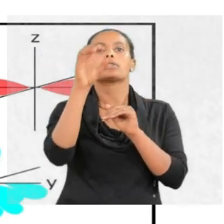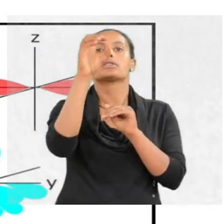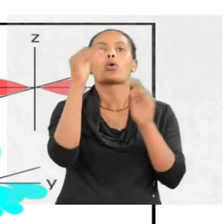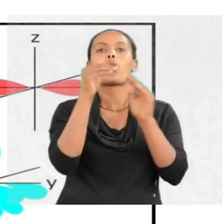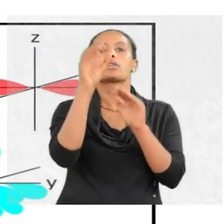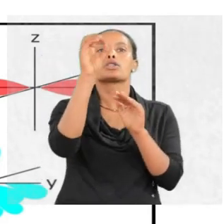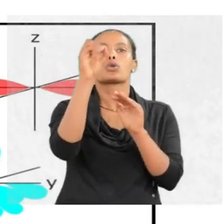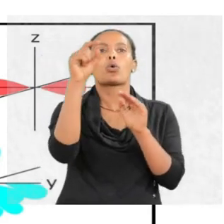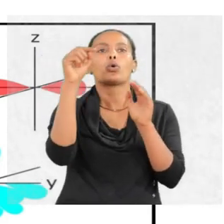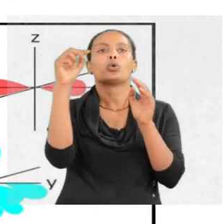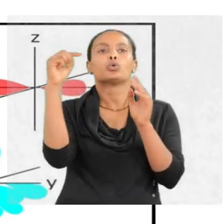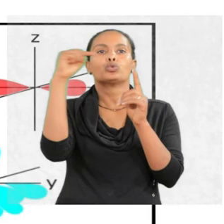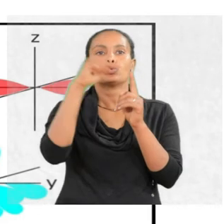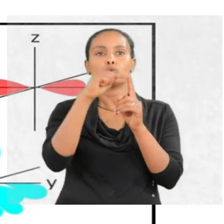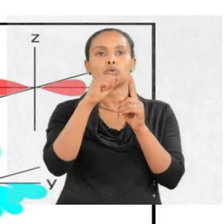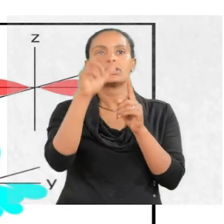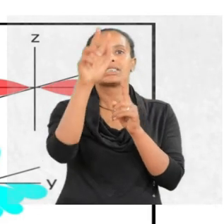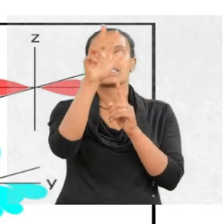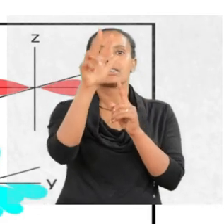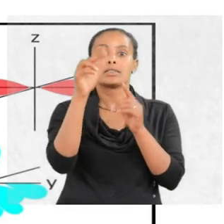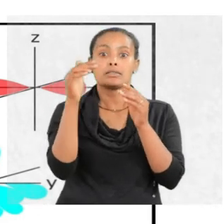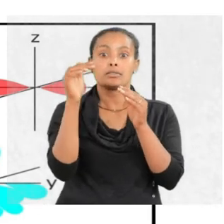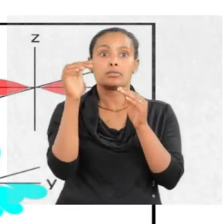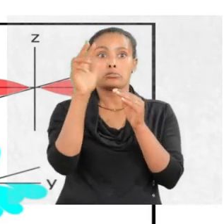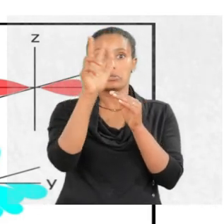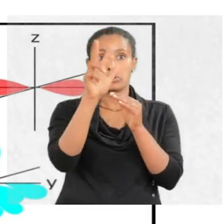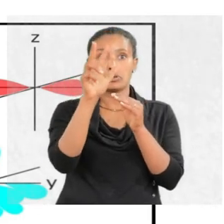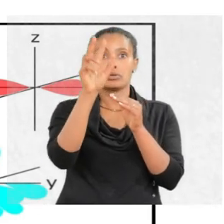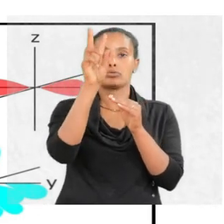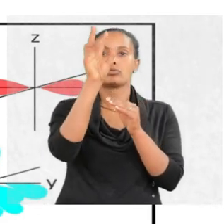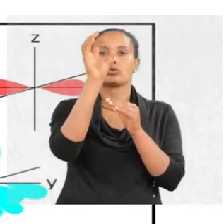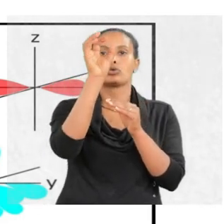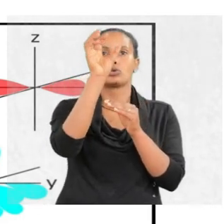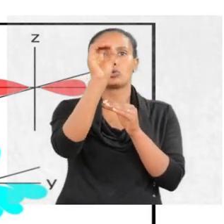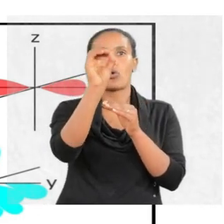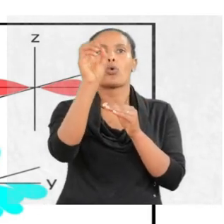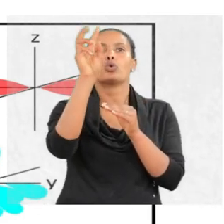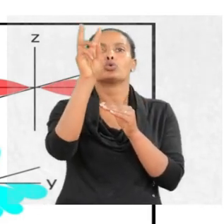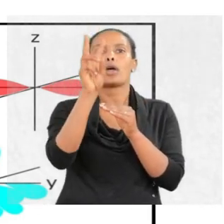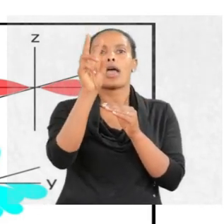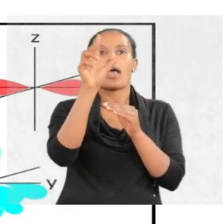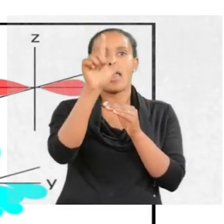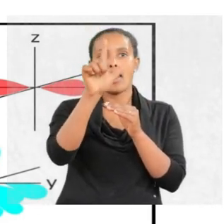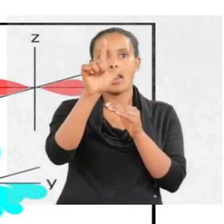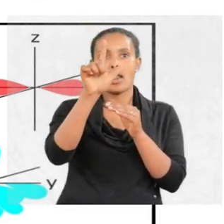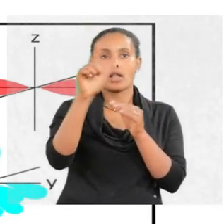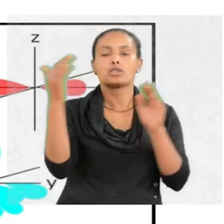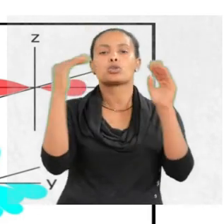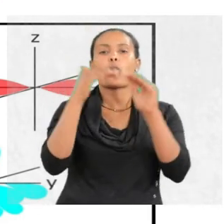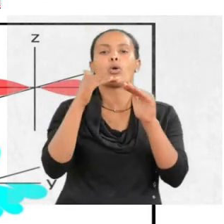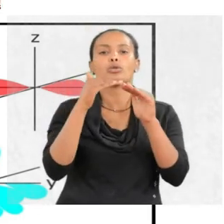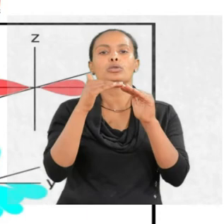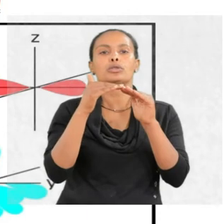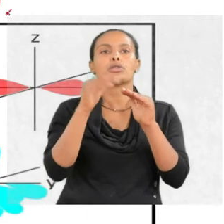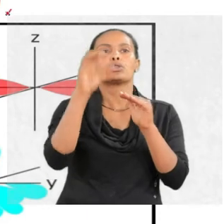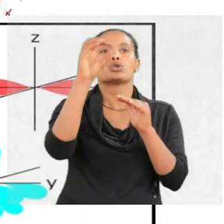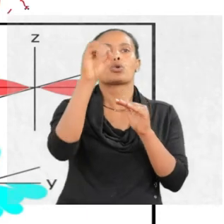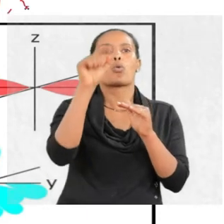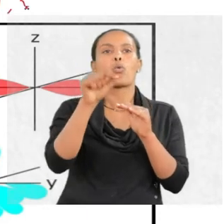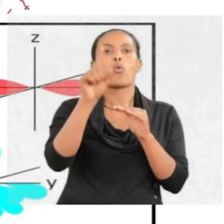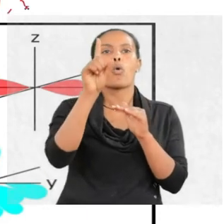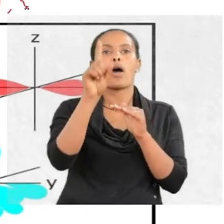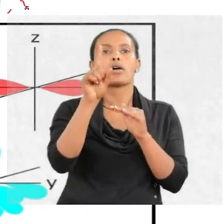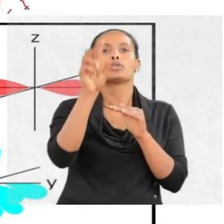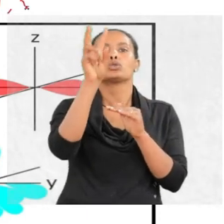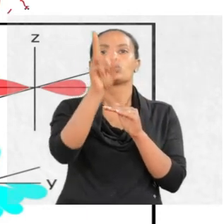n is three, three minus one is two. Zero to two means l equals zero, one and